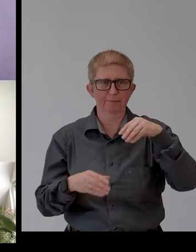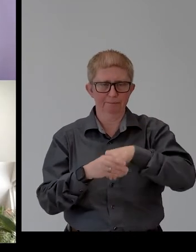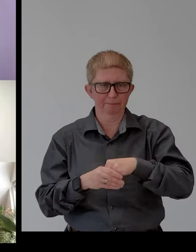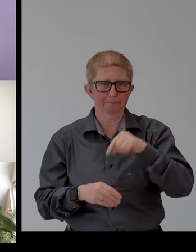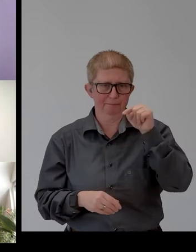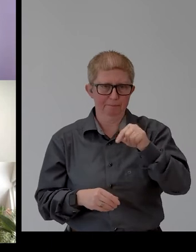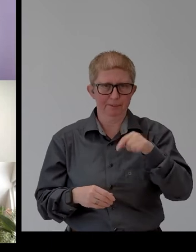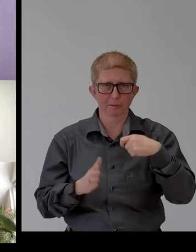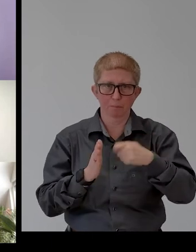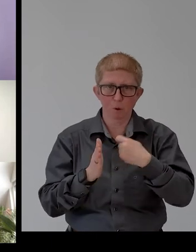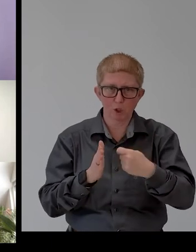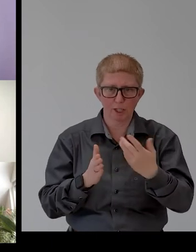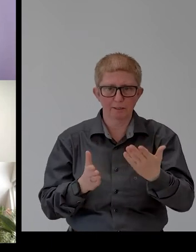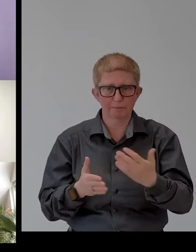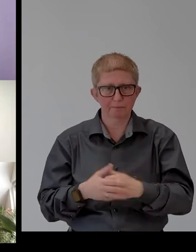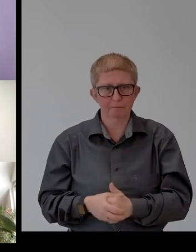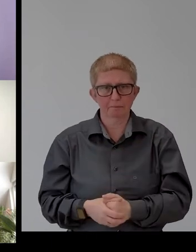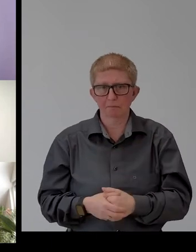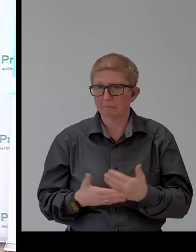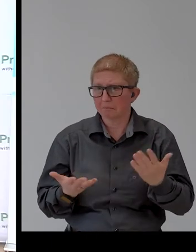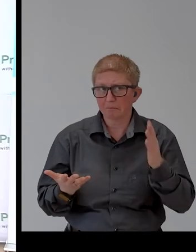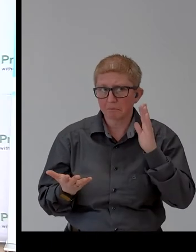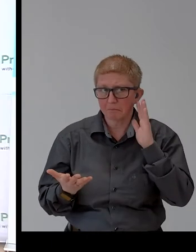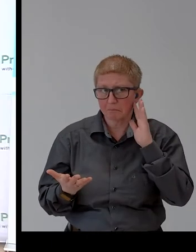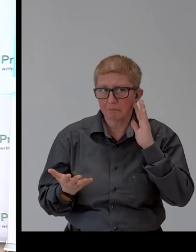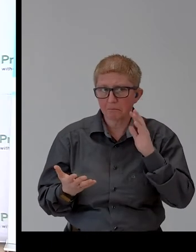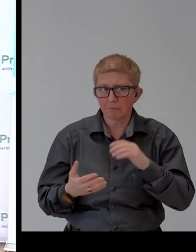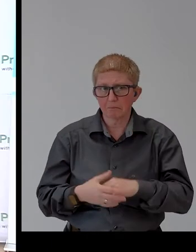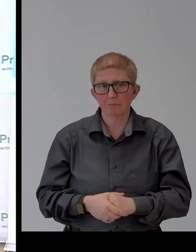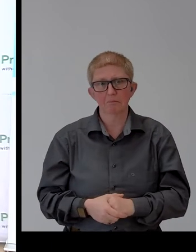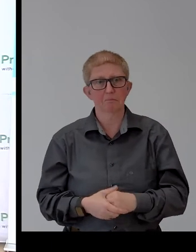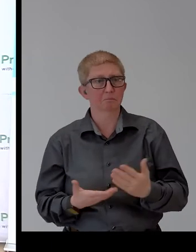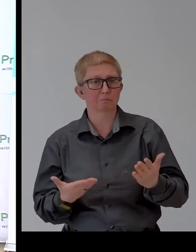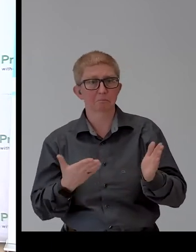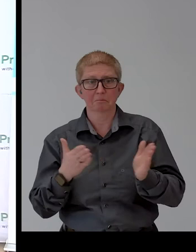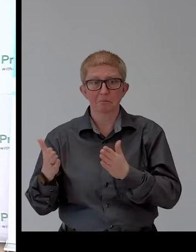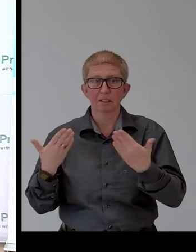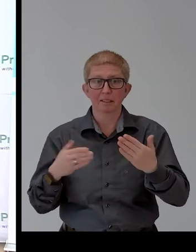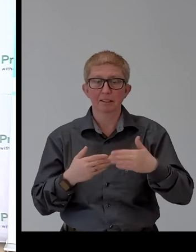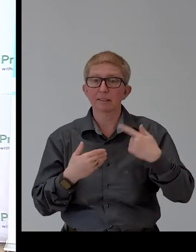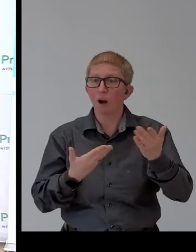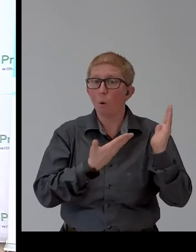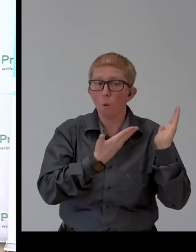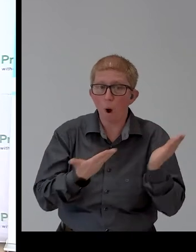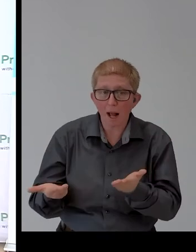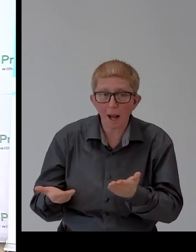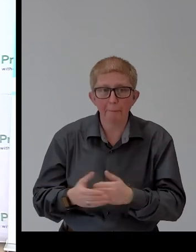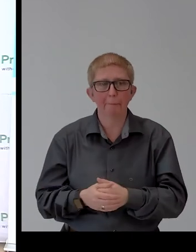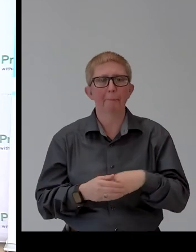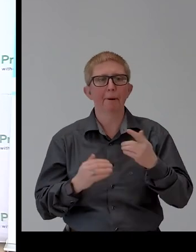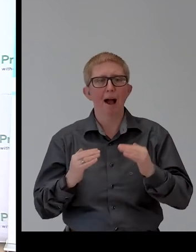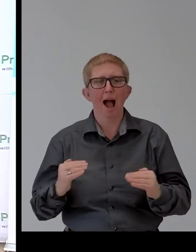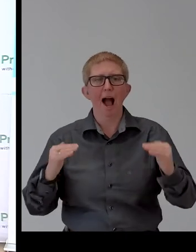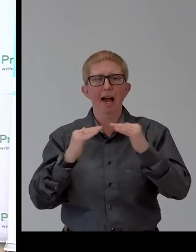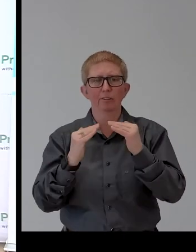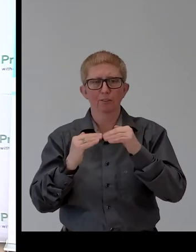Not here. He's not here. Okay, cool. Okay, then let's welcome Onse from Spain as next organization.